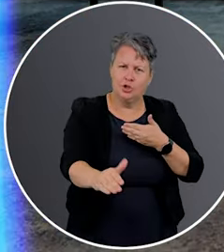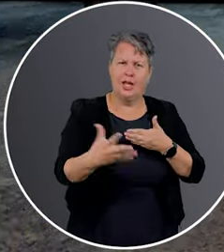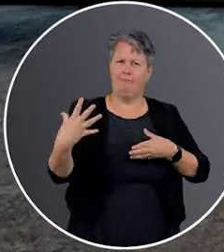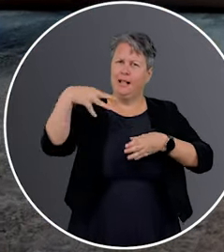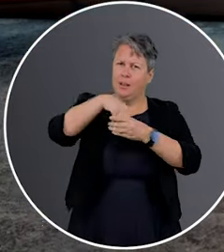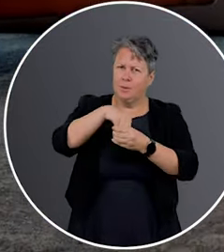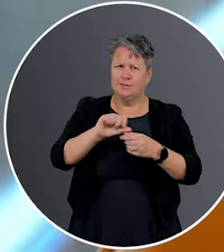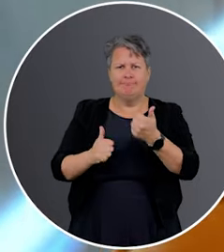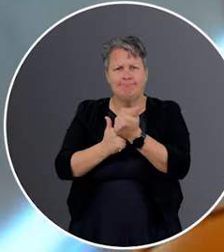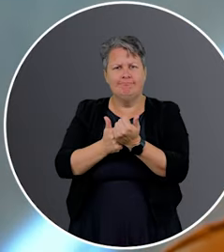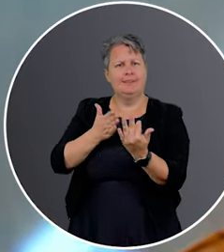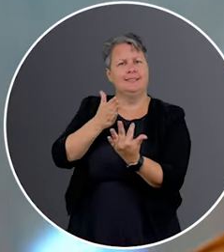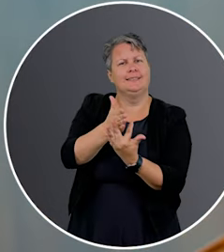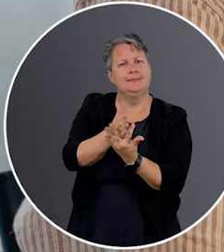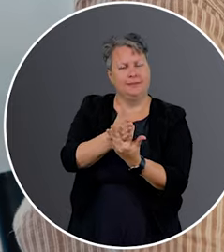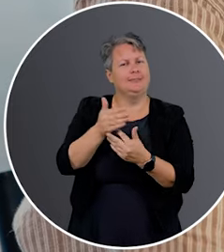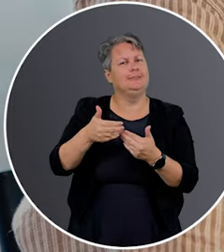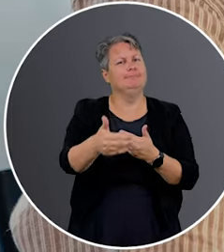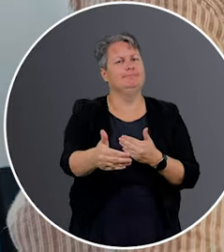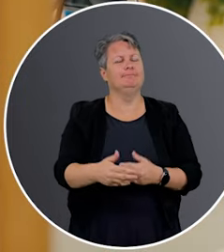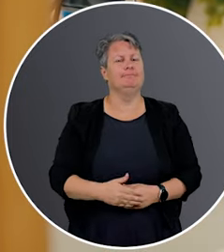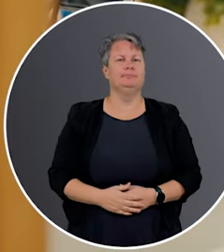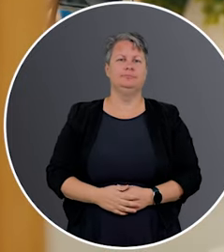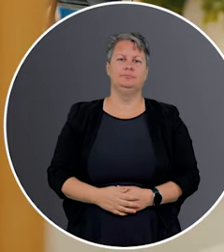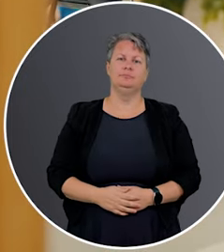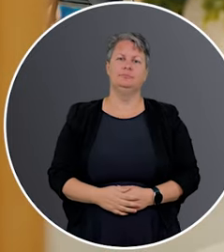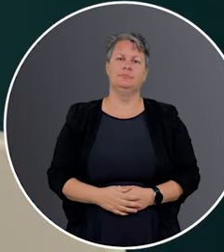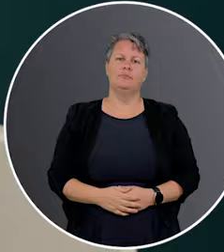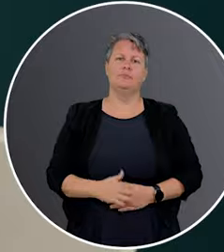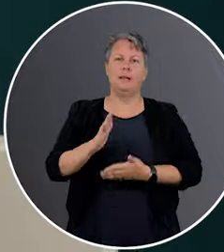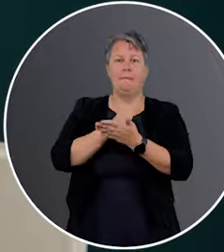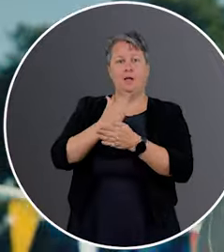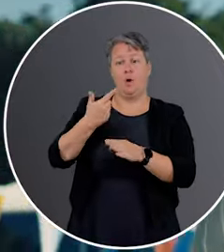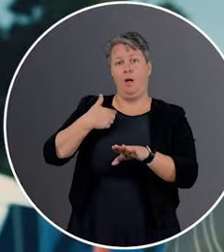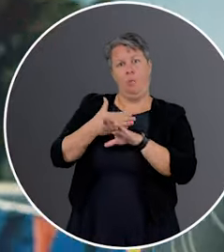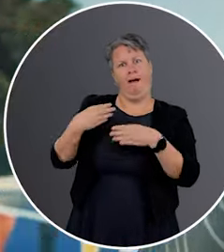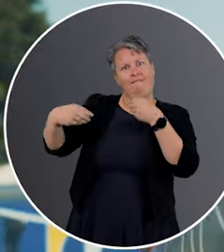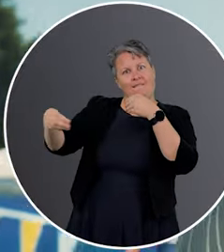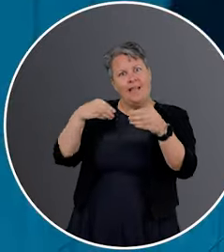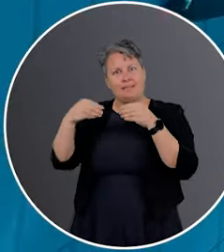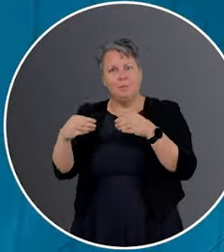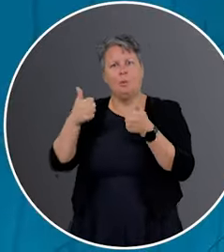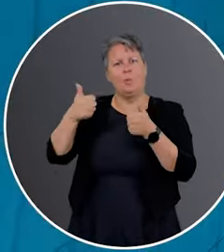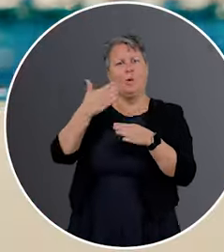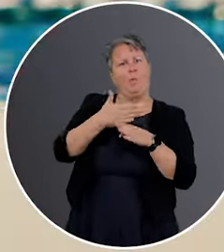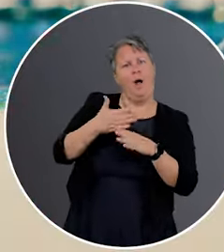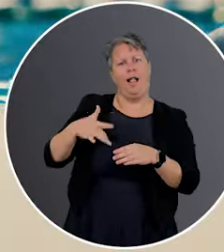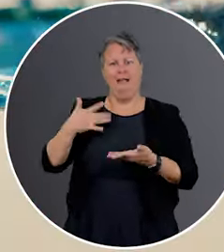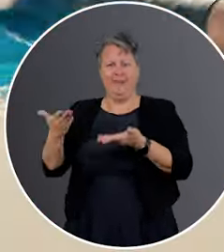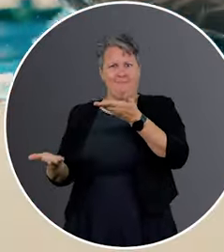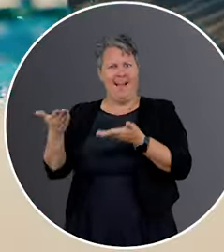inclusion and better access for all we are working flexibly to support a work-life balance